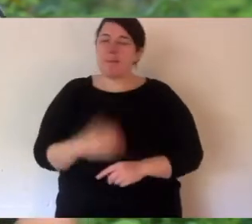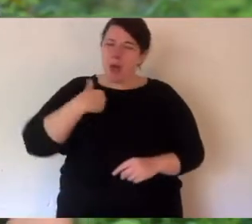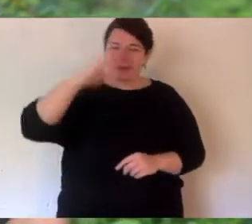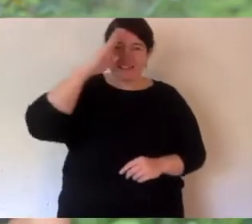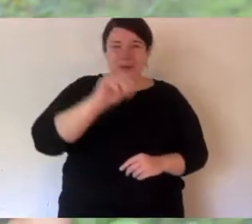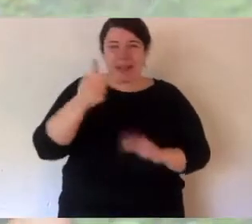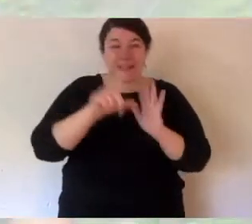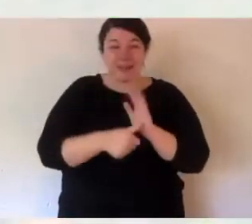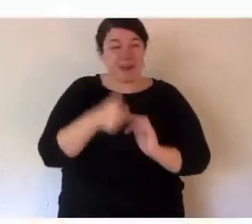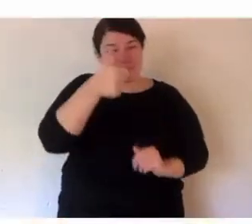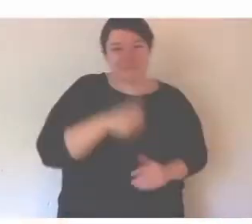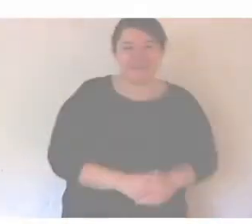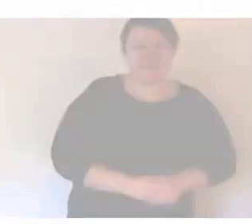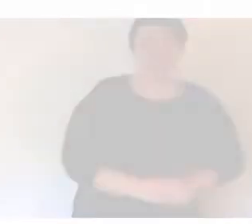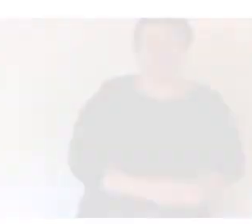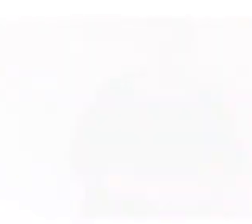next time.